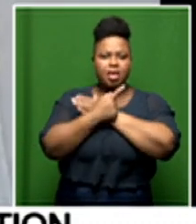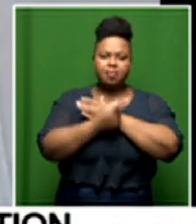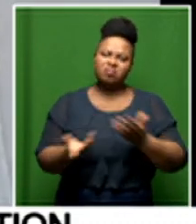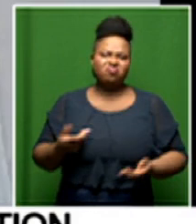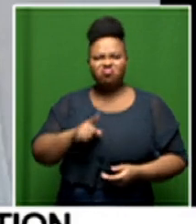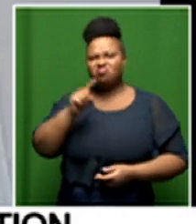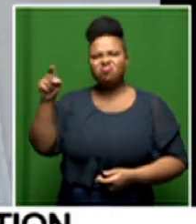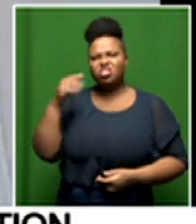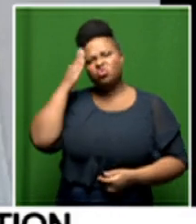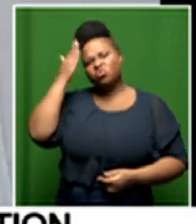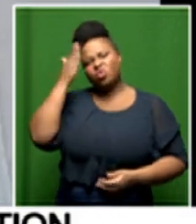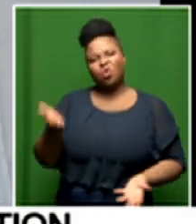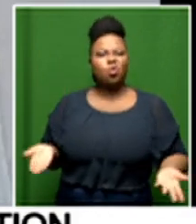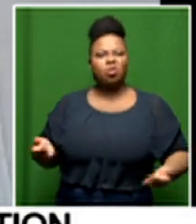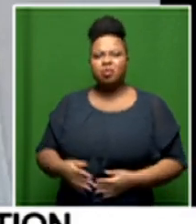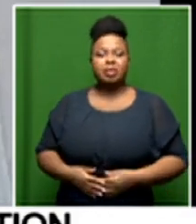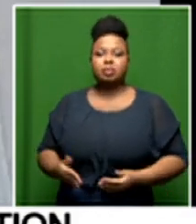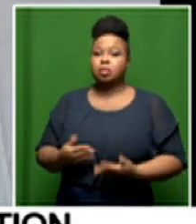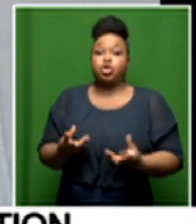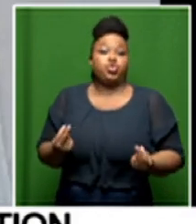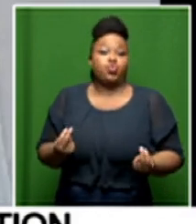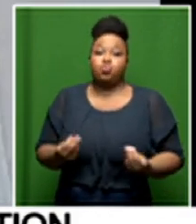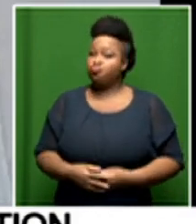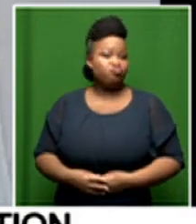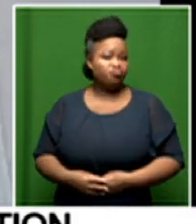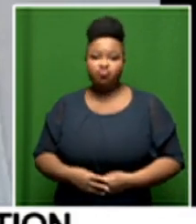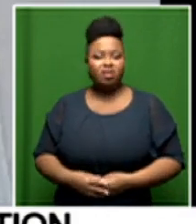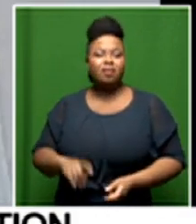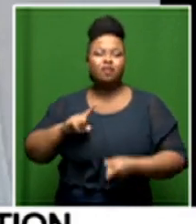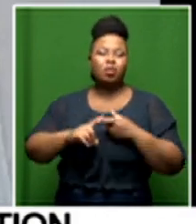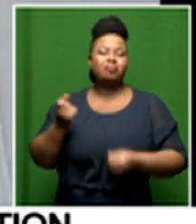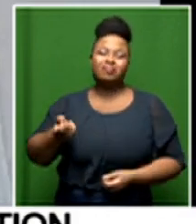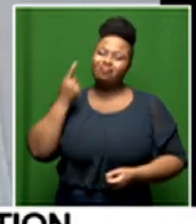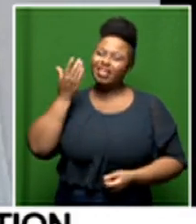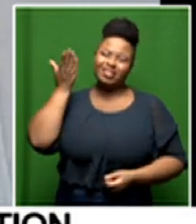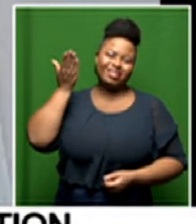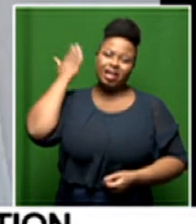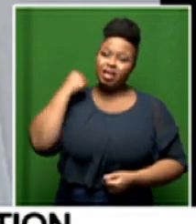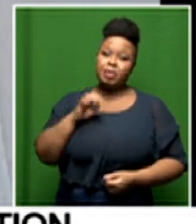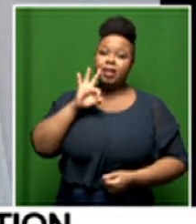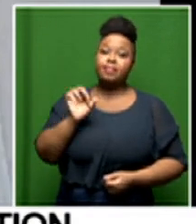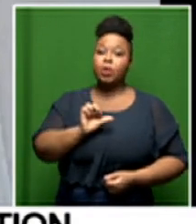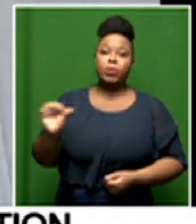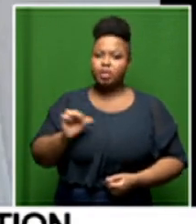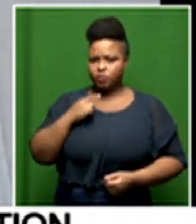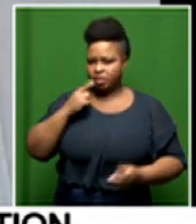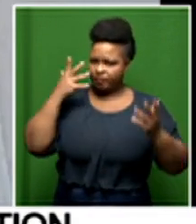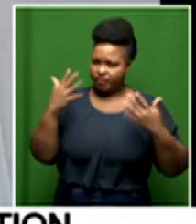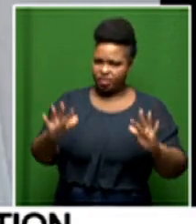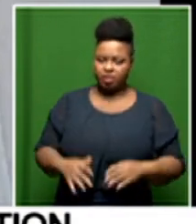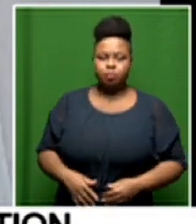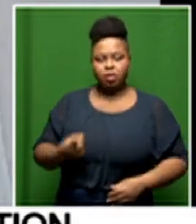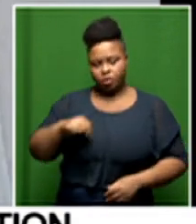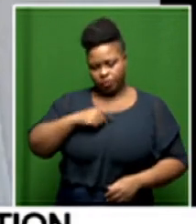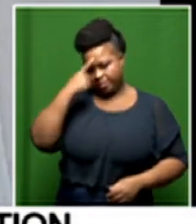you know that you know are obviously not new so um it is about three weeks that we've given um and and we